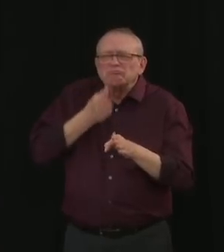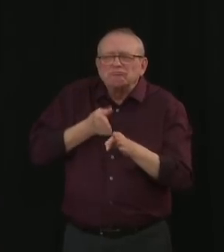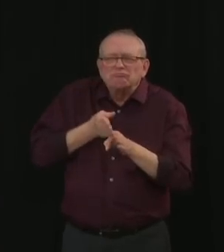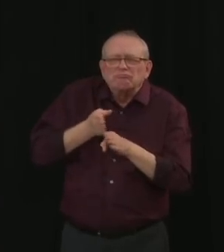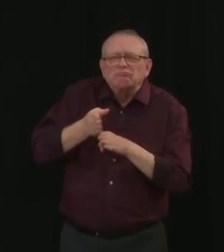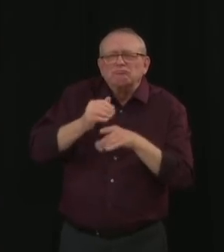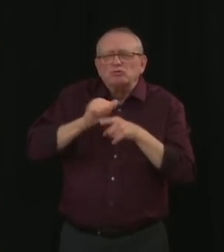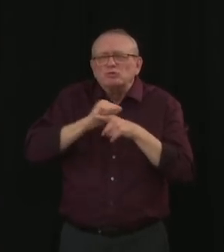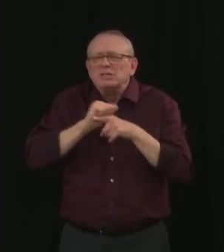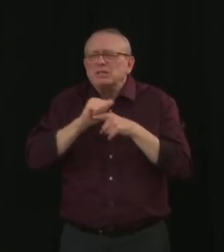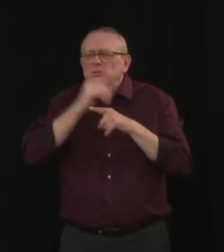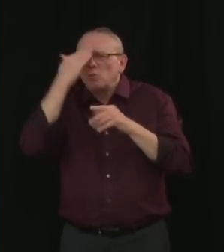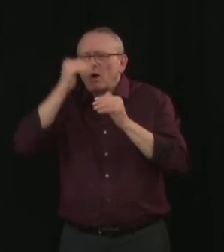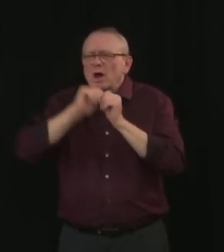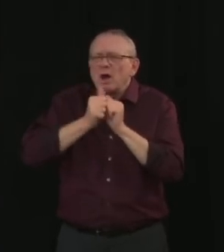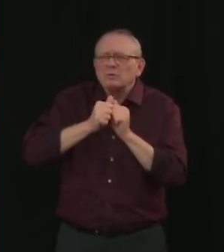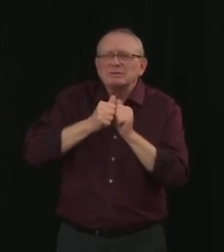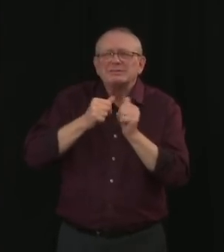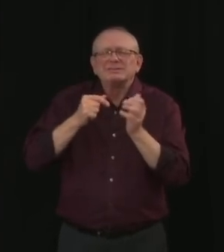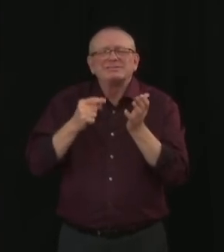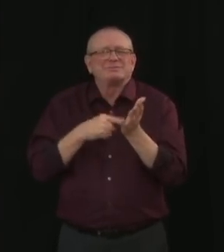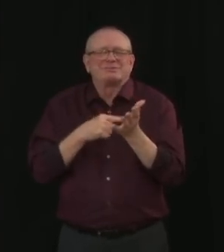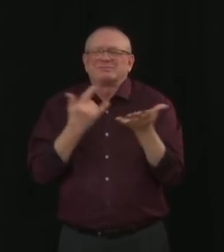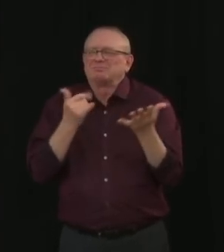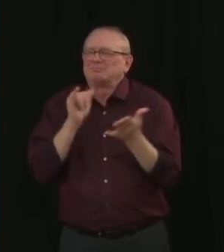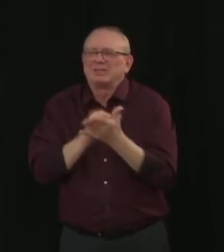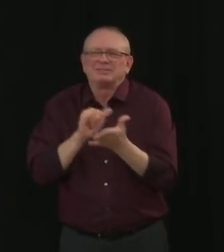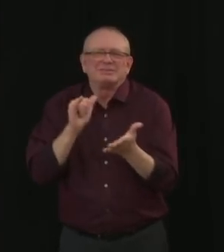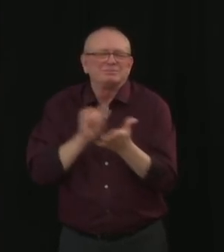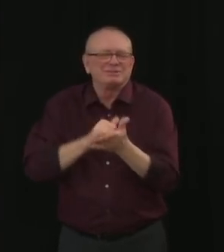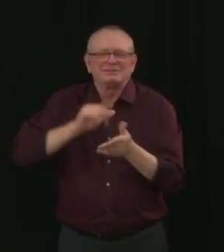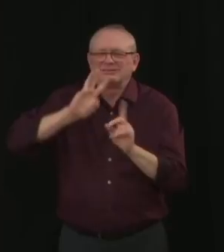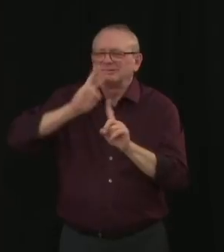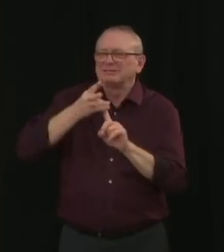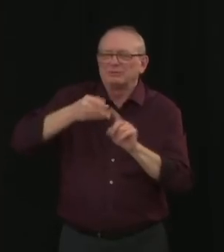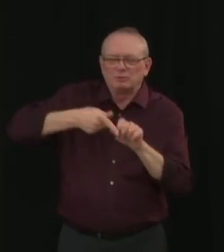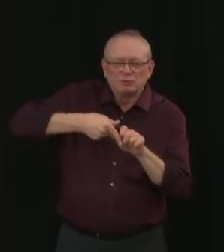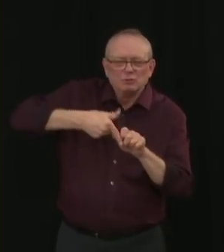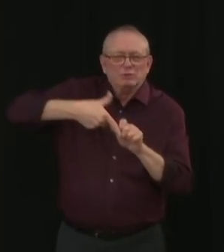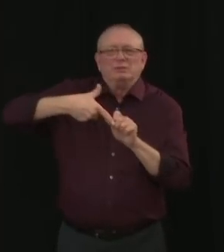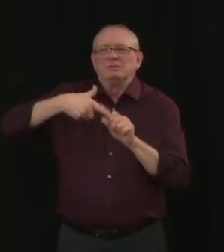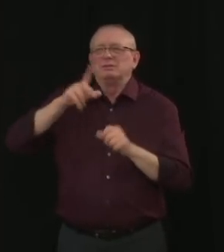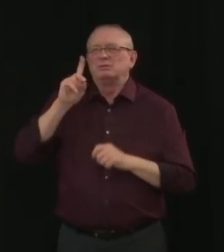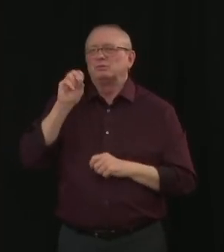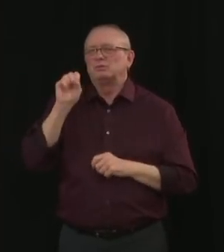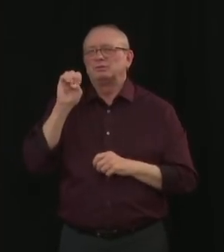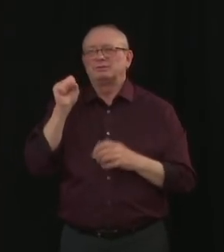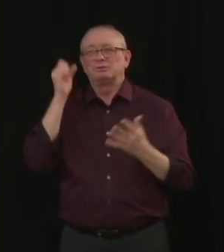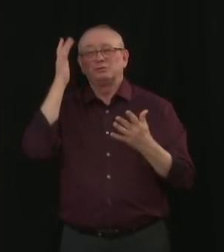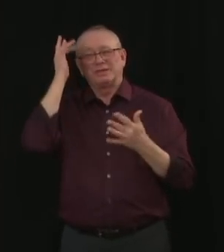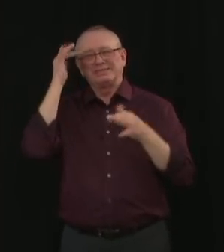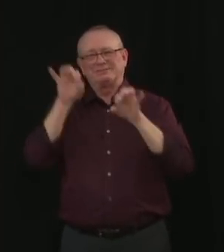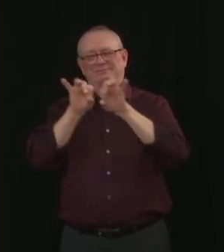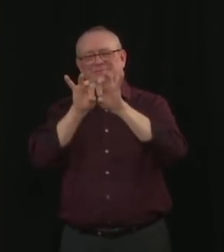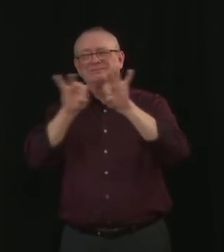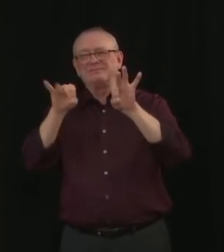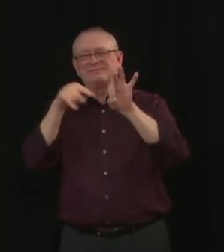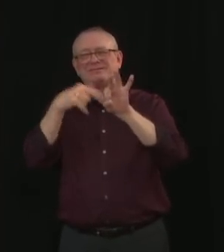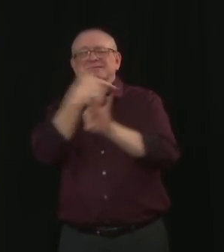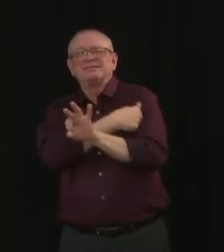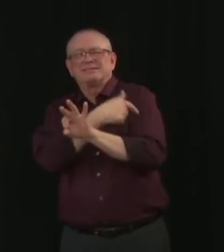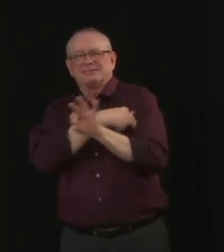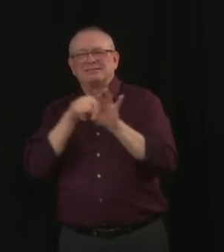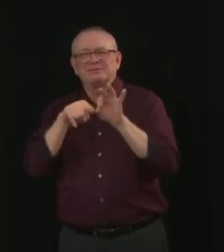This is due to many factors, including the global shortage of the type of syringes that would be required to more consistently